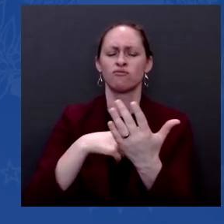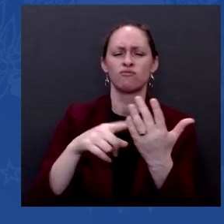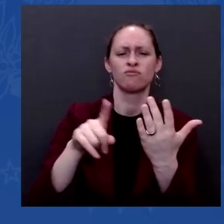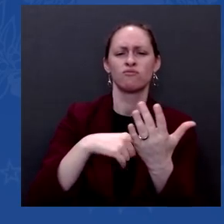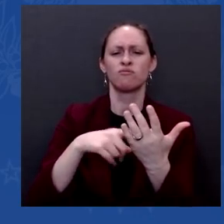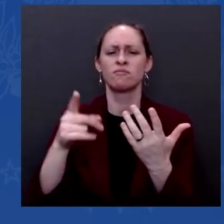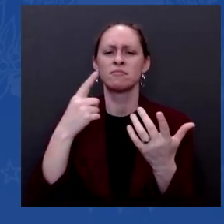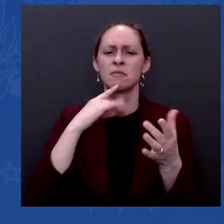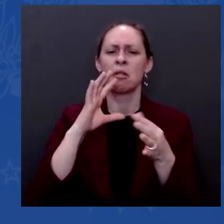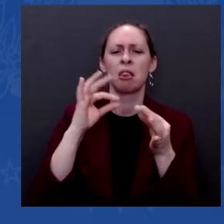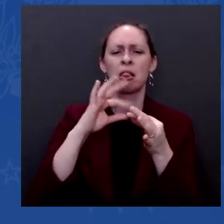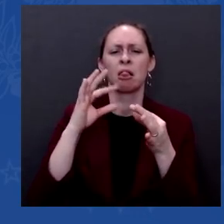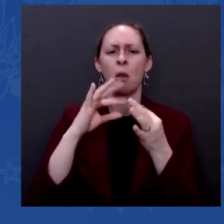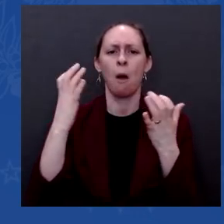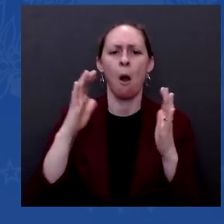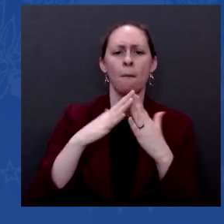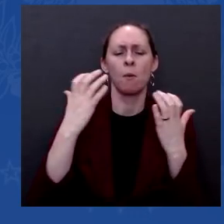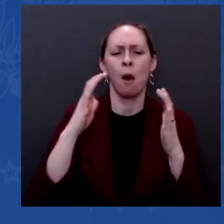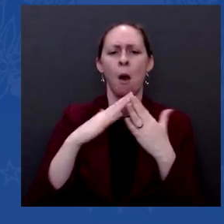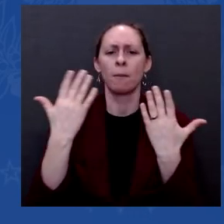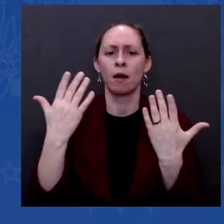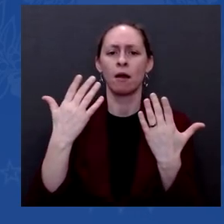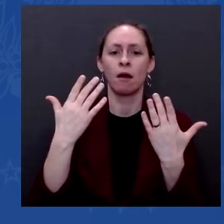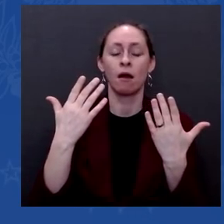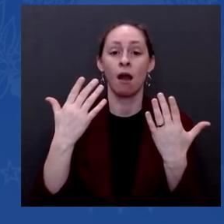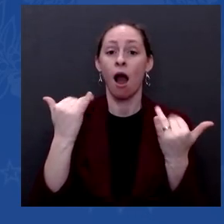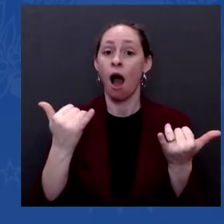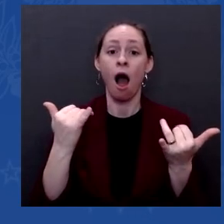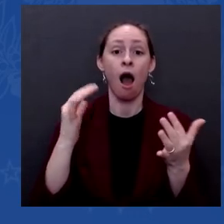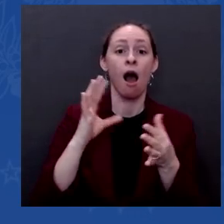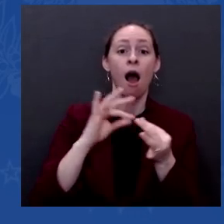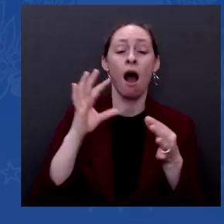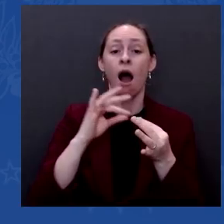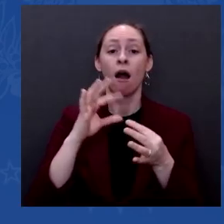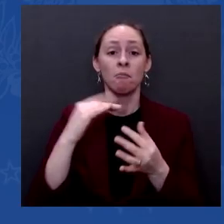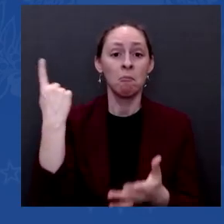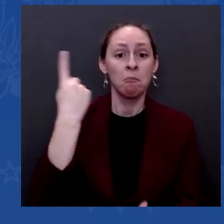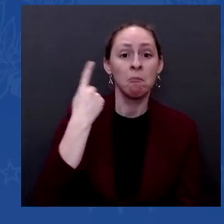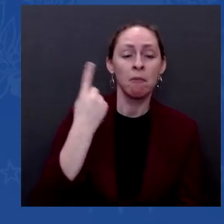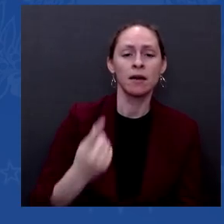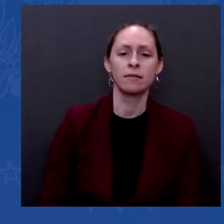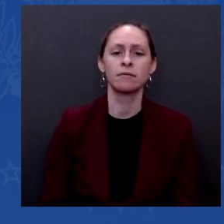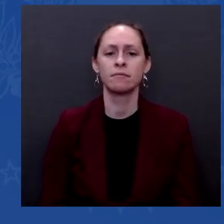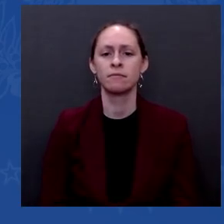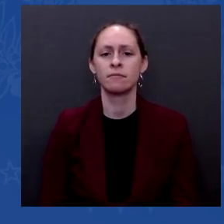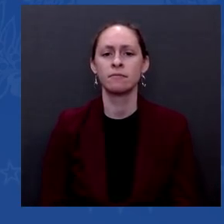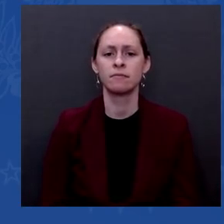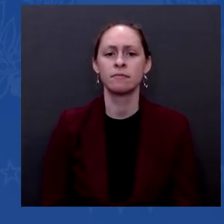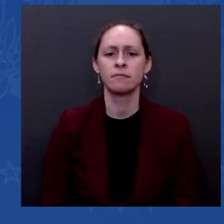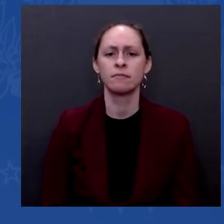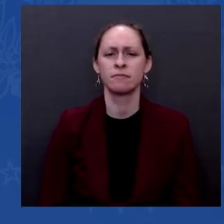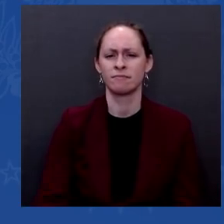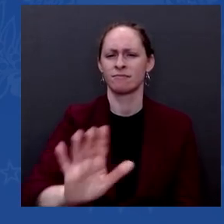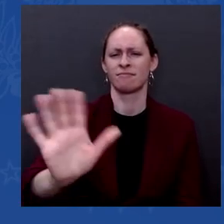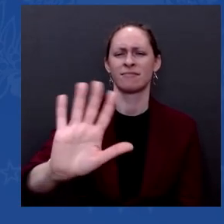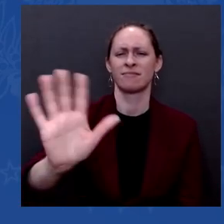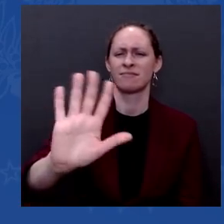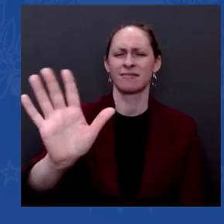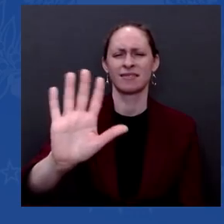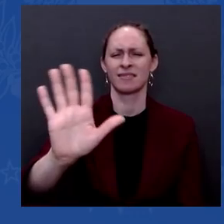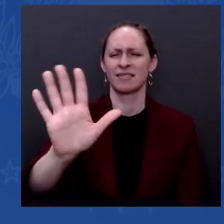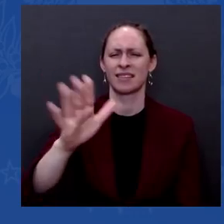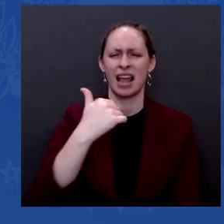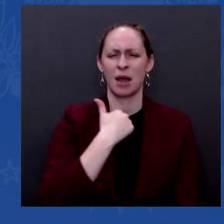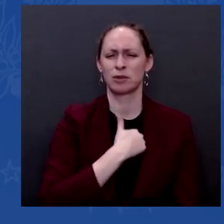traction with suburban parents, as I think we saw in Virginia I'm confused by the question. I'm sorry. Well, that — could school